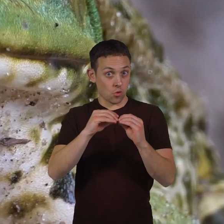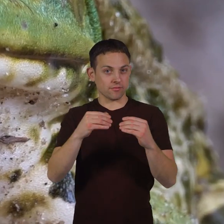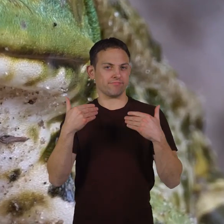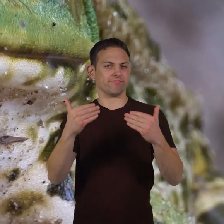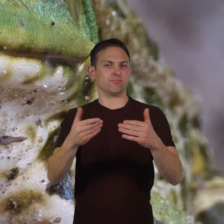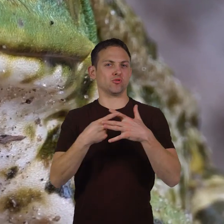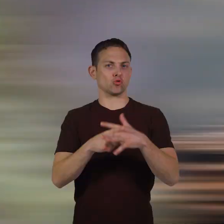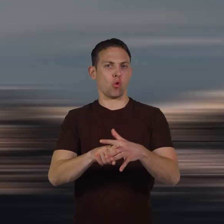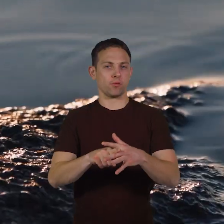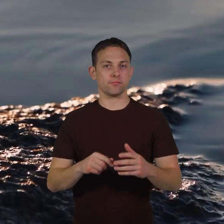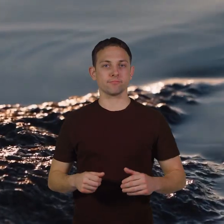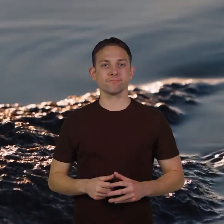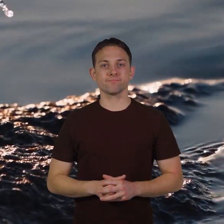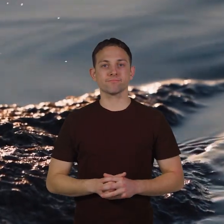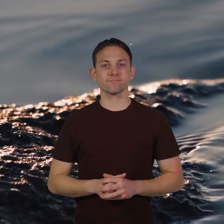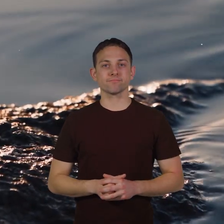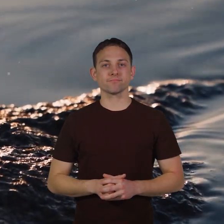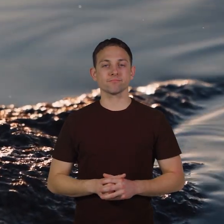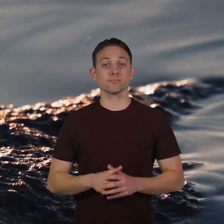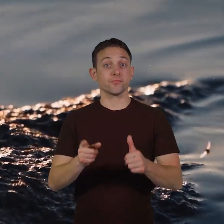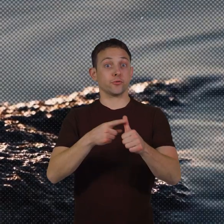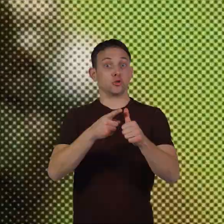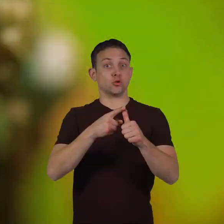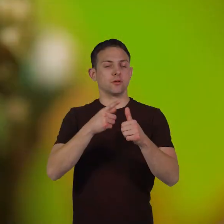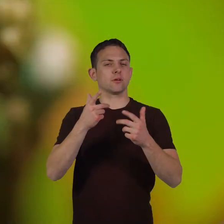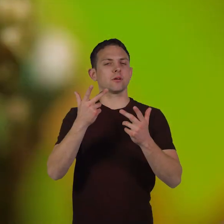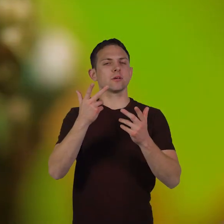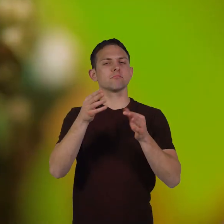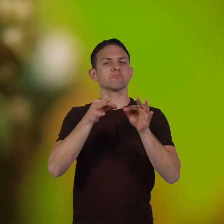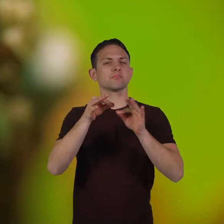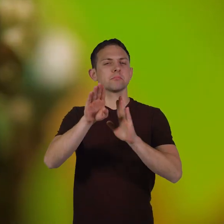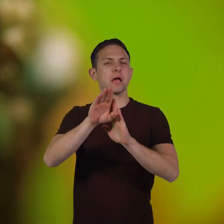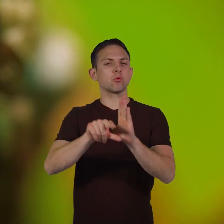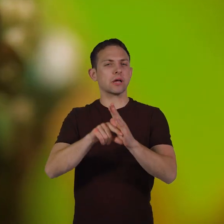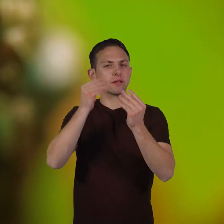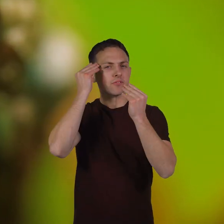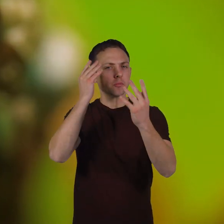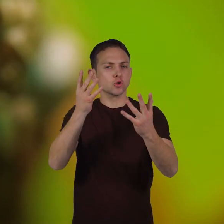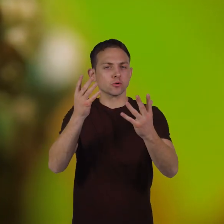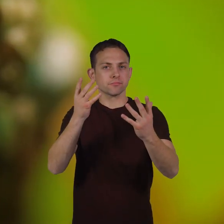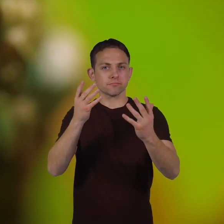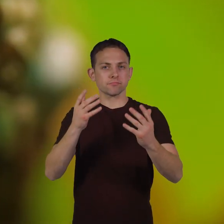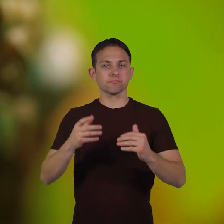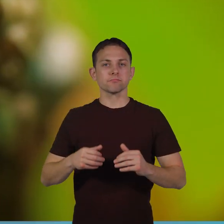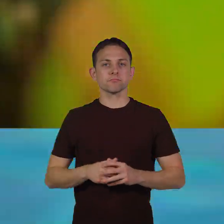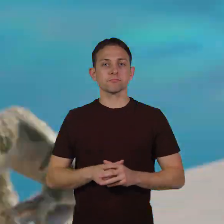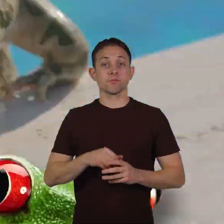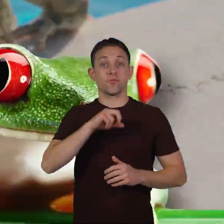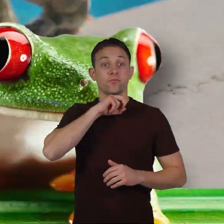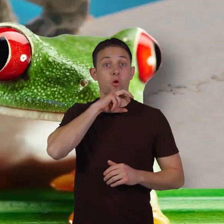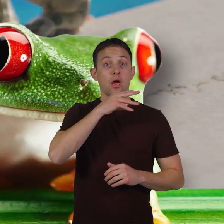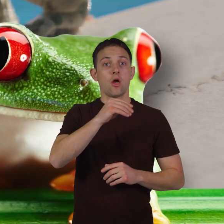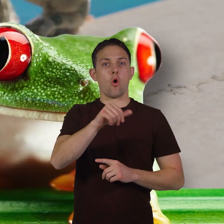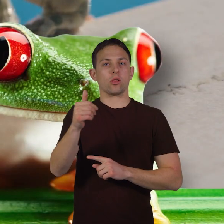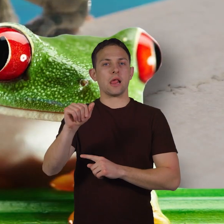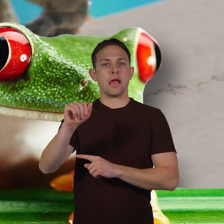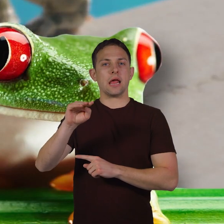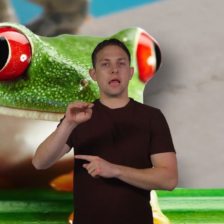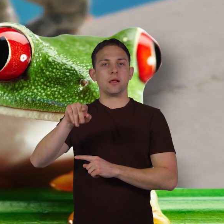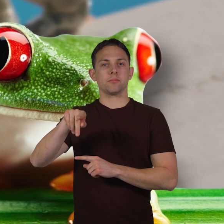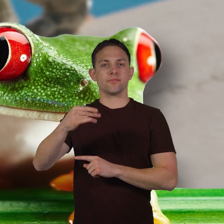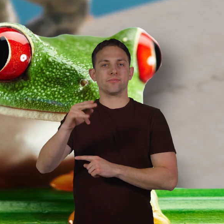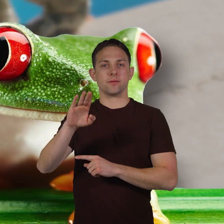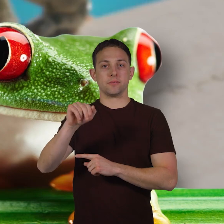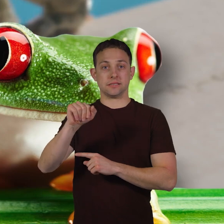learn more let's get started but first here's some background information frogs and other